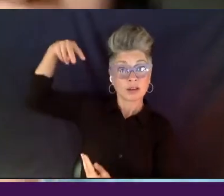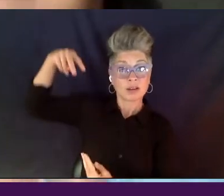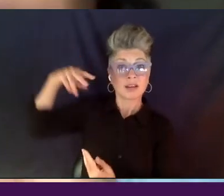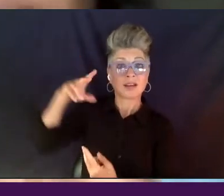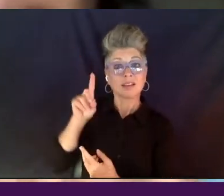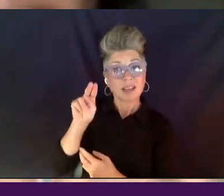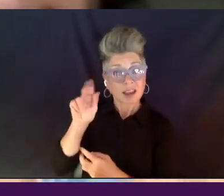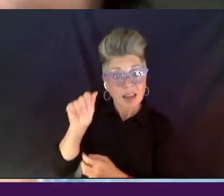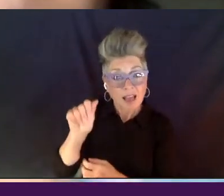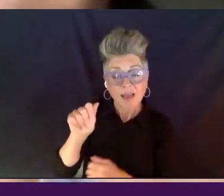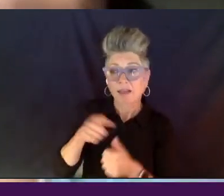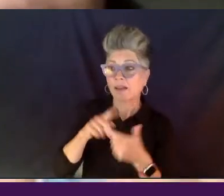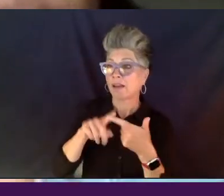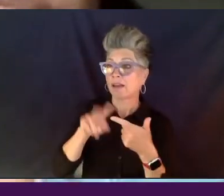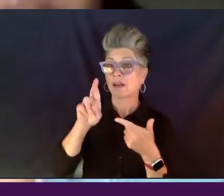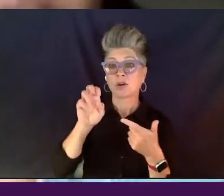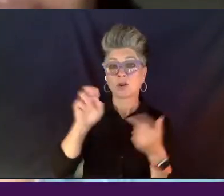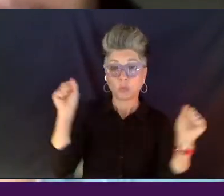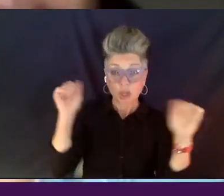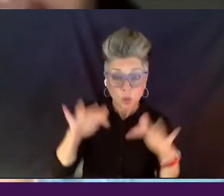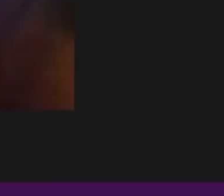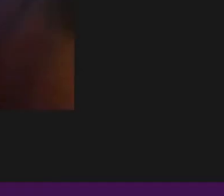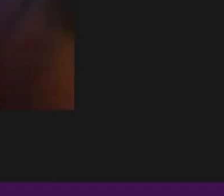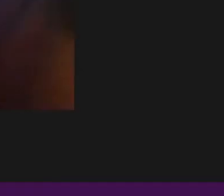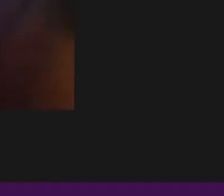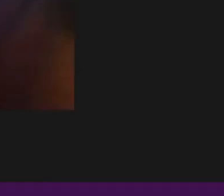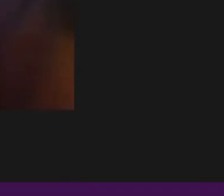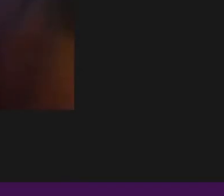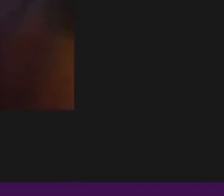slavery, and all those connections.